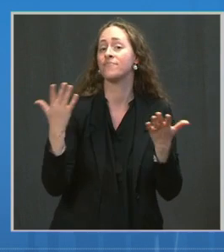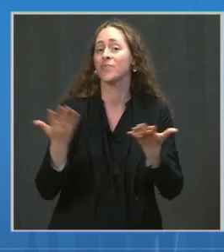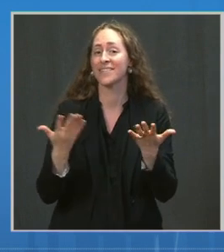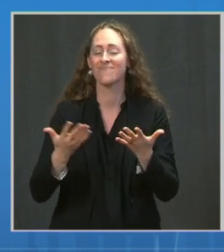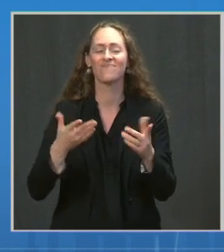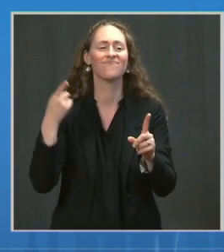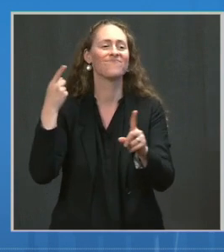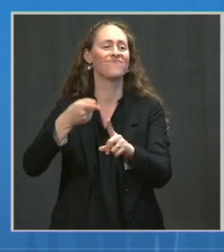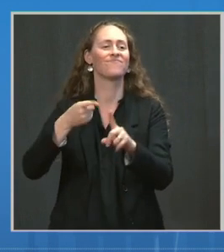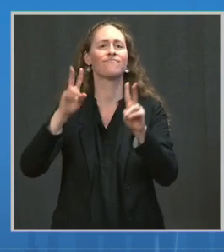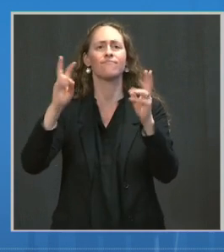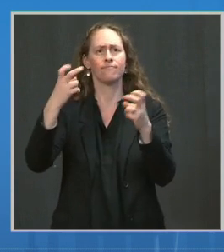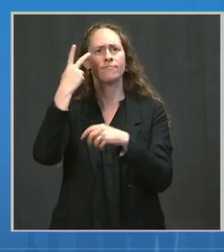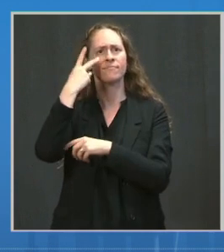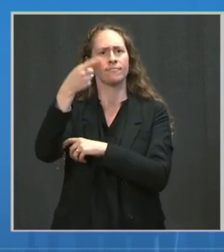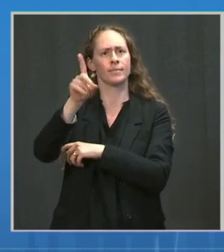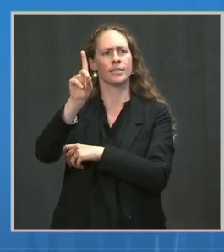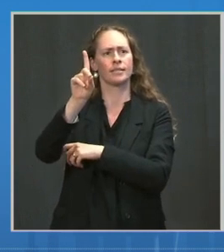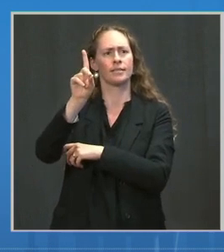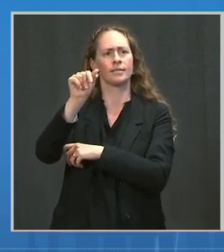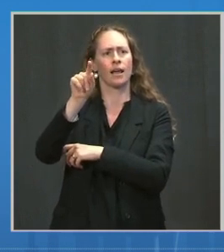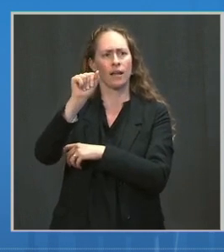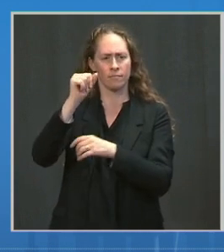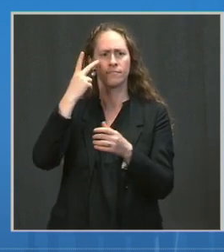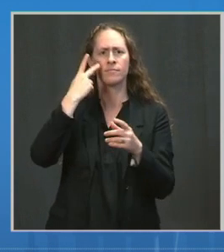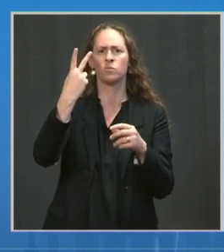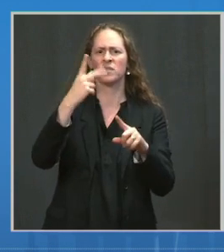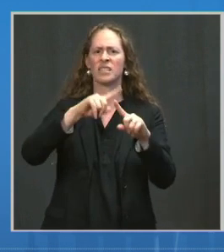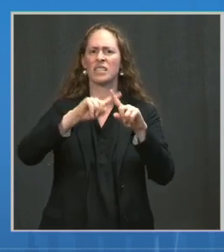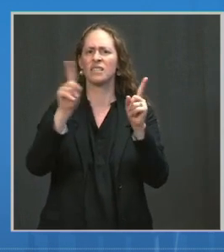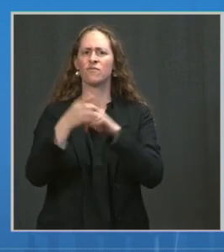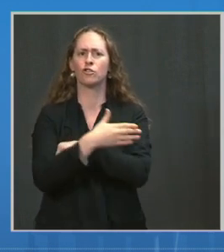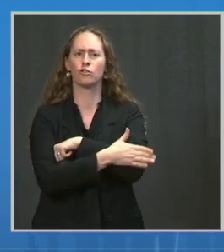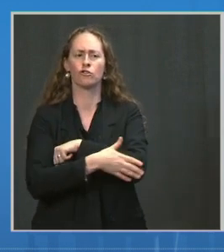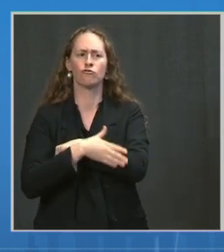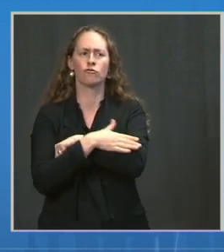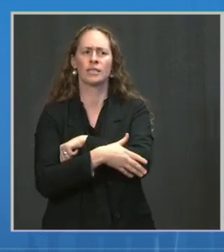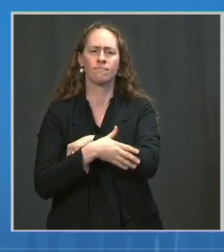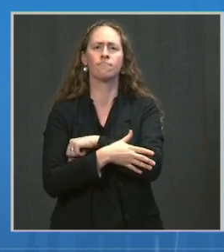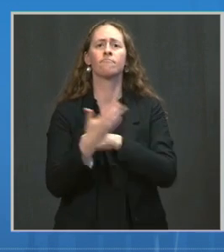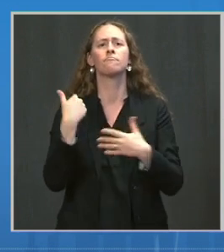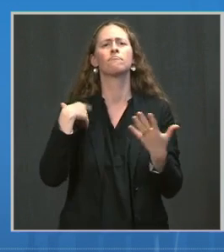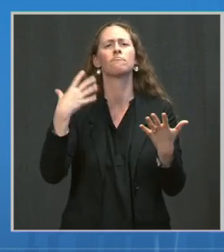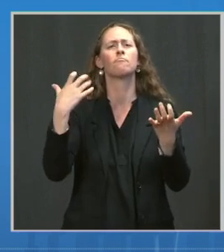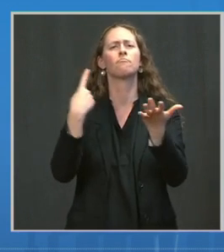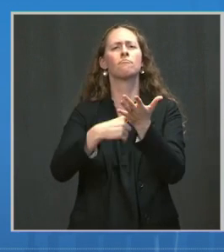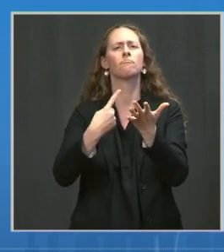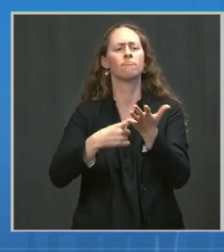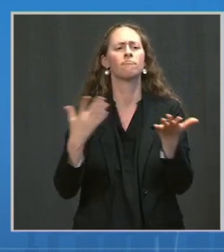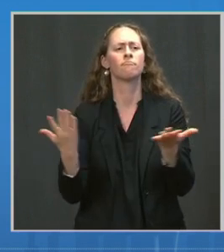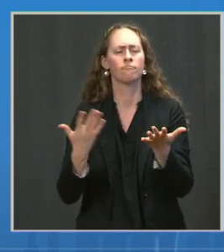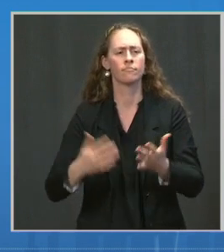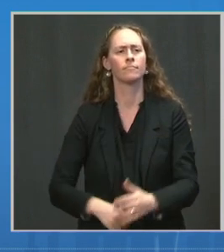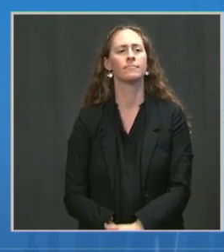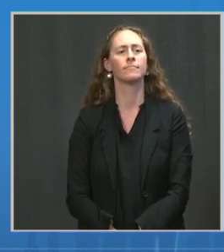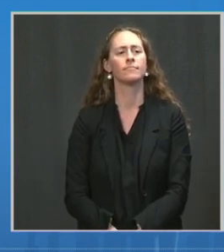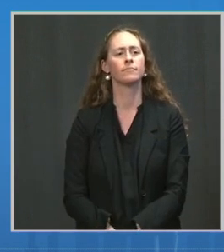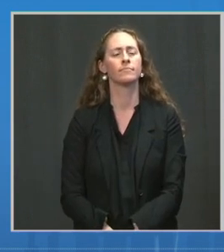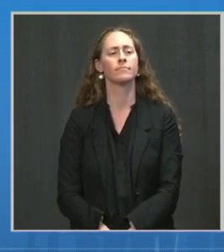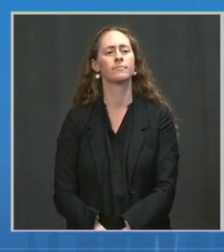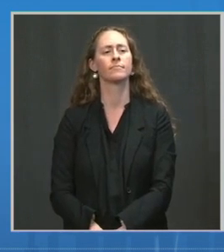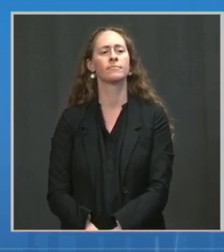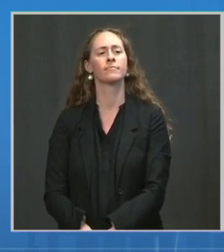look at them across multiple countries, but ask the question, what does a full component of a Pfizer